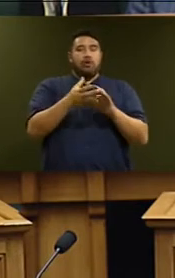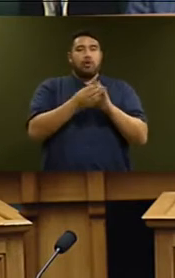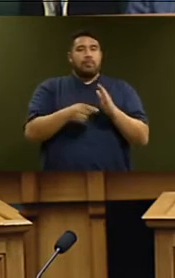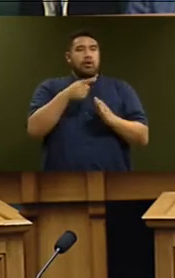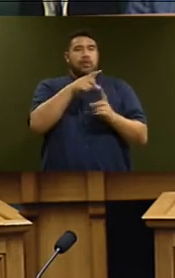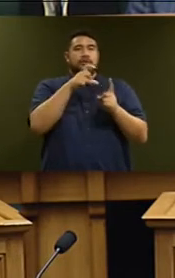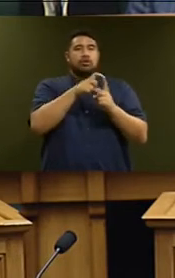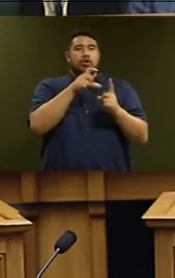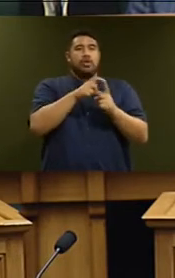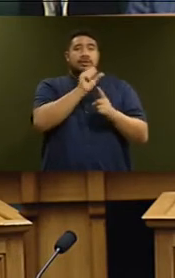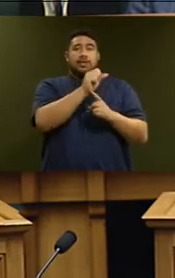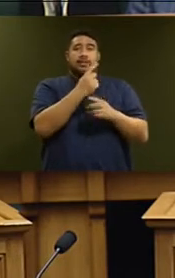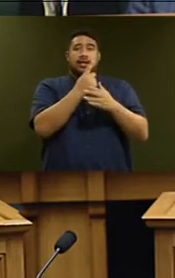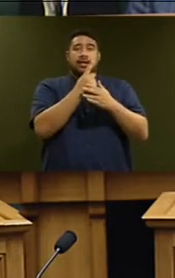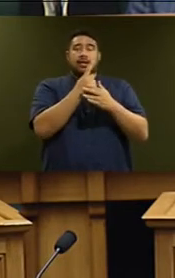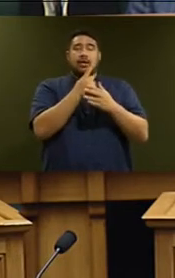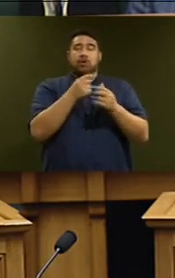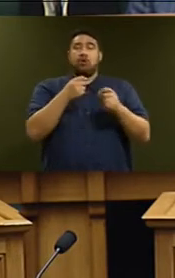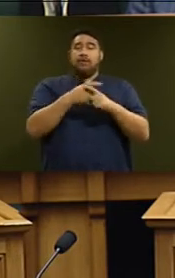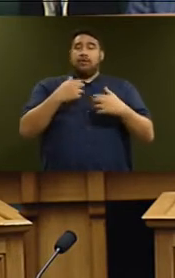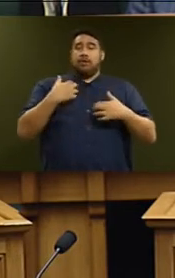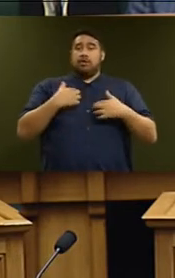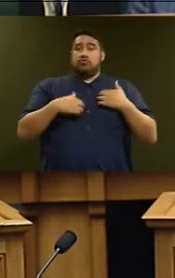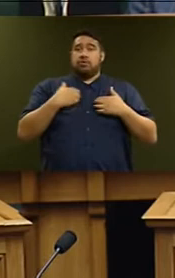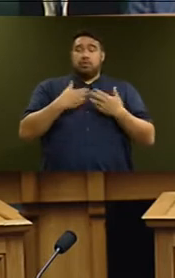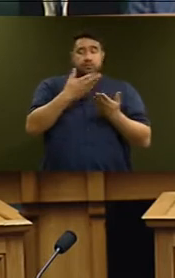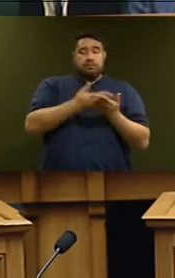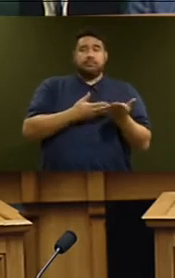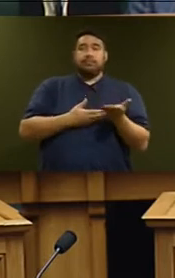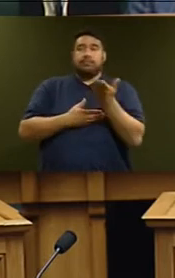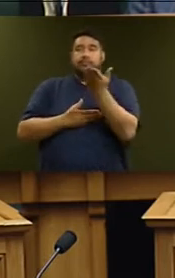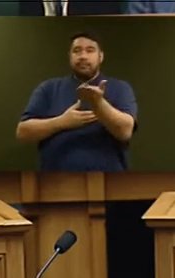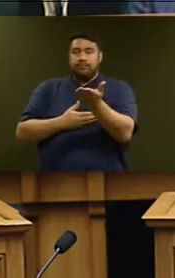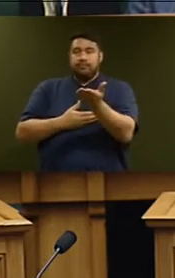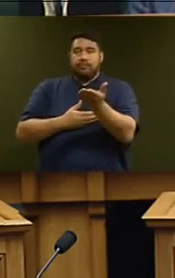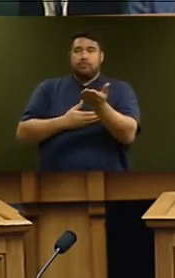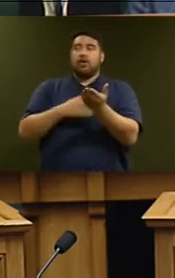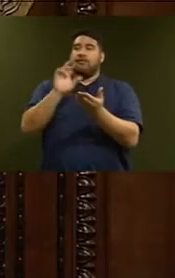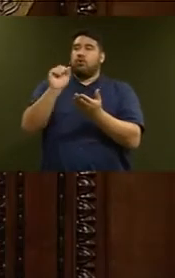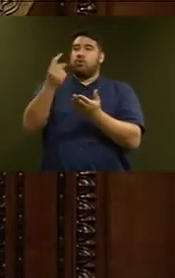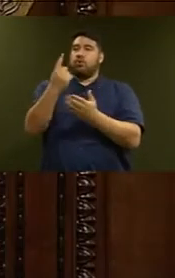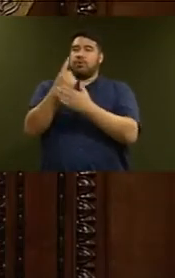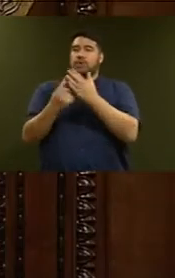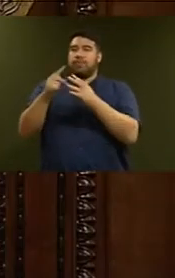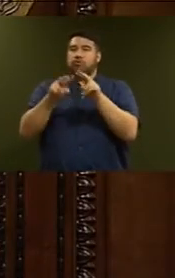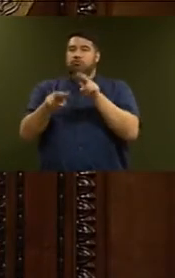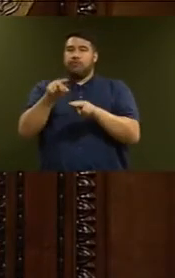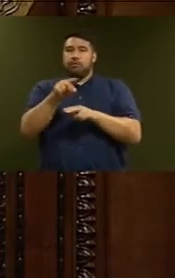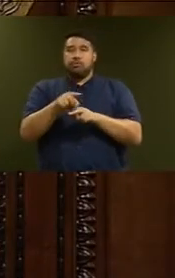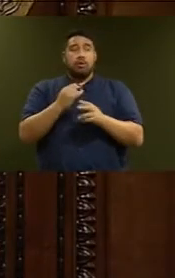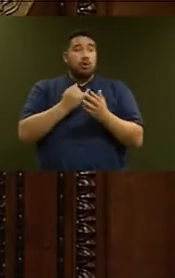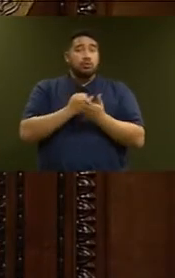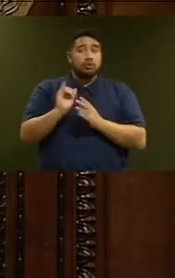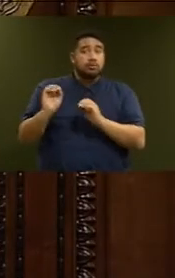NOS review and Deloitte's additional conflict of information statement for the independent review. Is there any objection to that? There